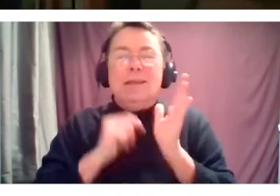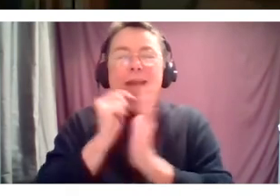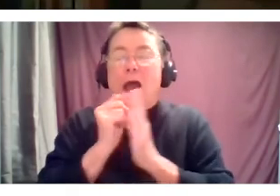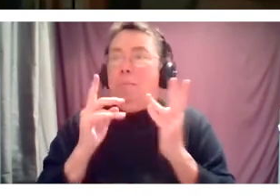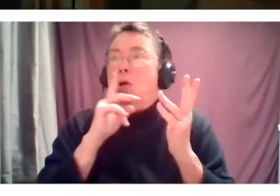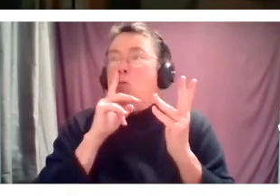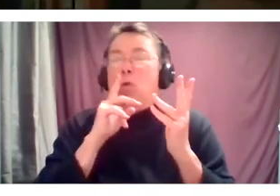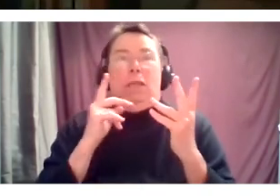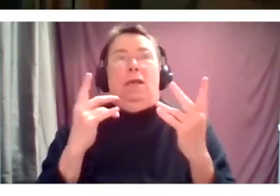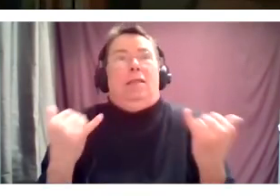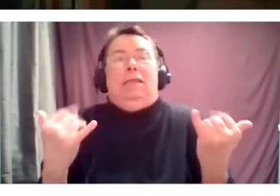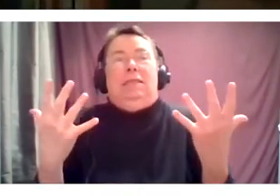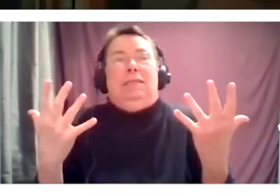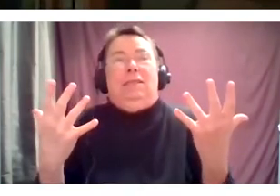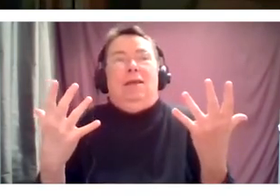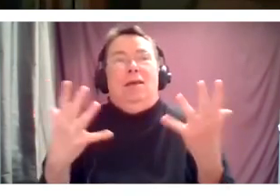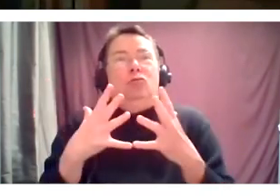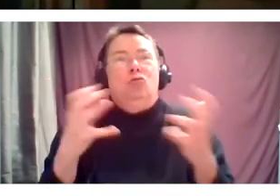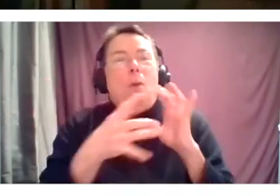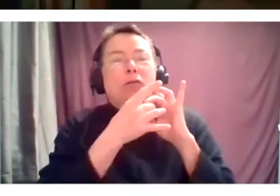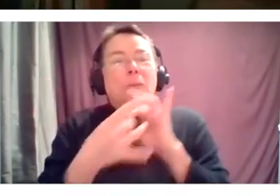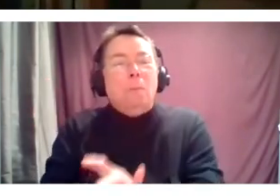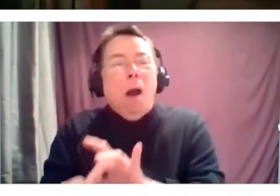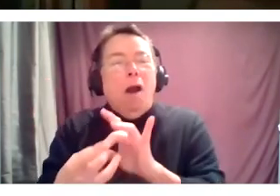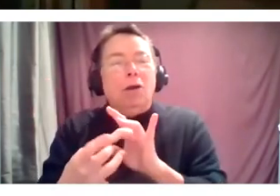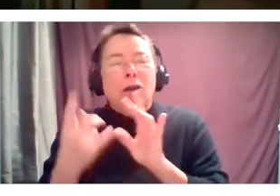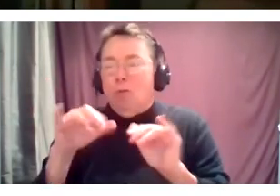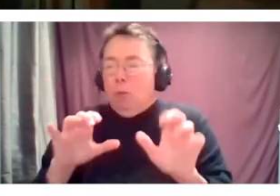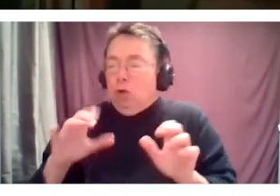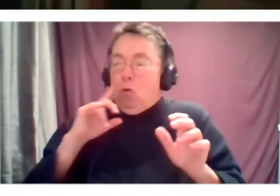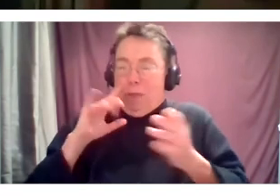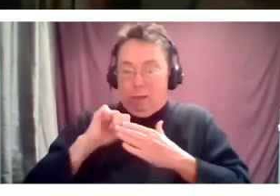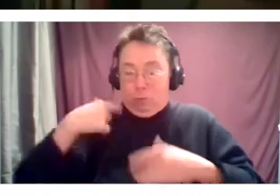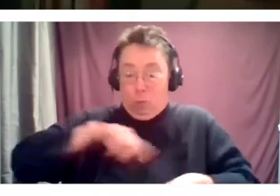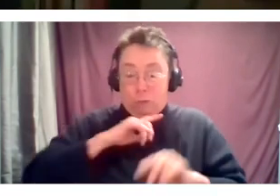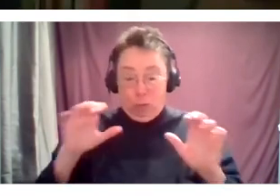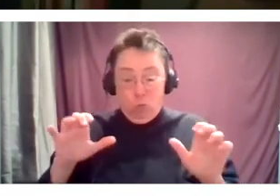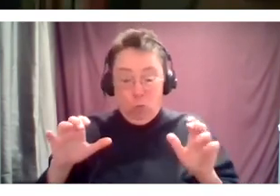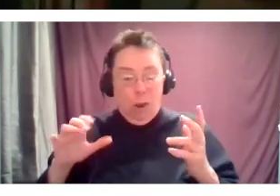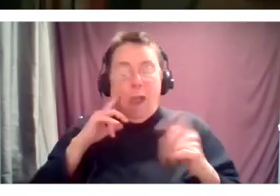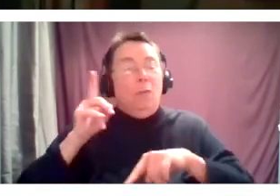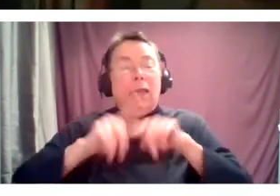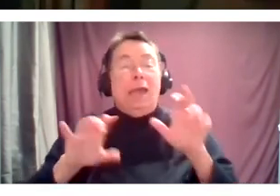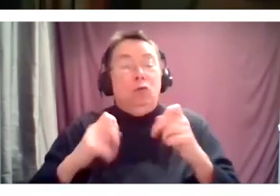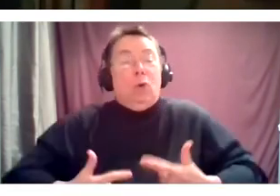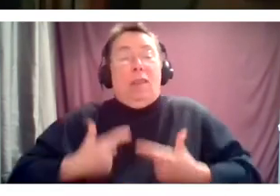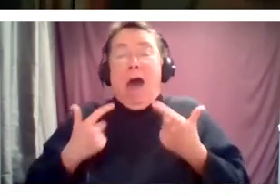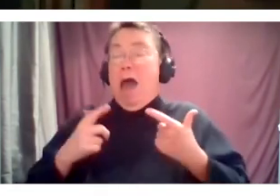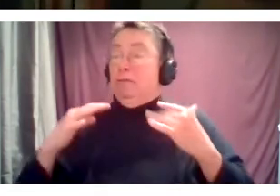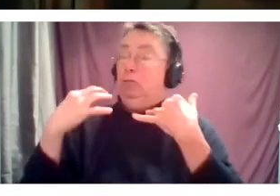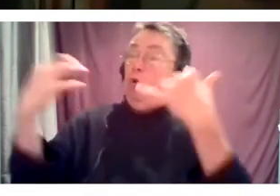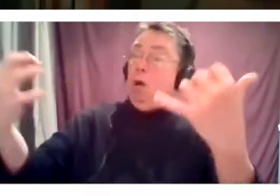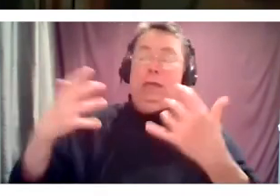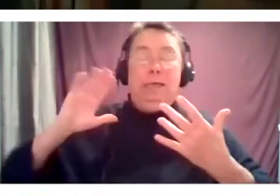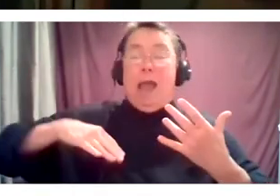of what we're doing. That's what our industry does. And we're not able to do it live and in person right now. And that's